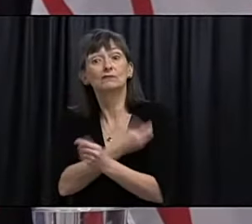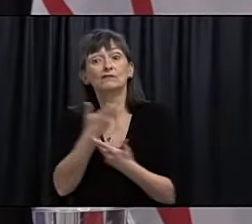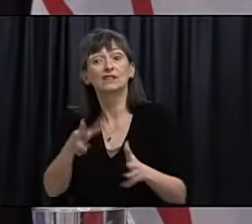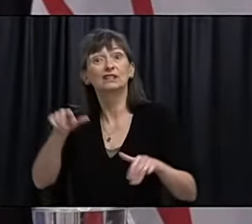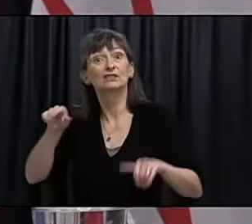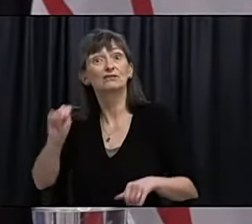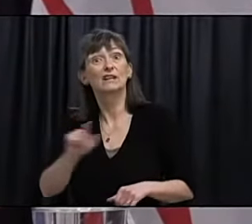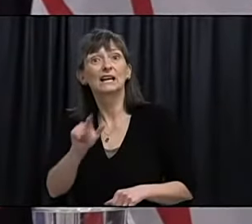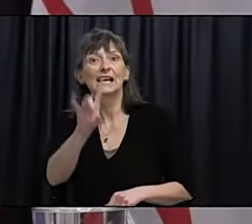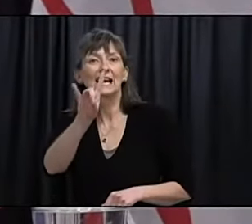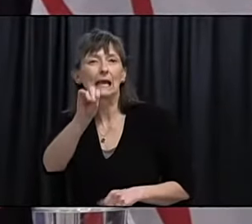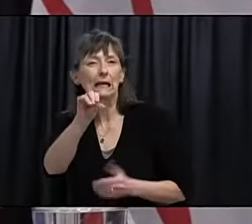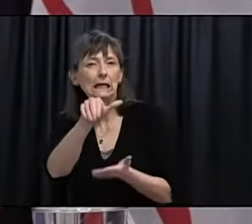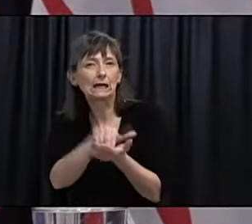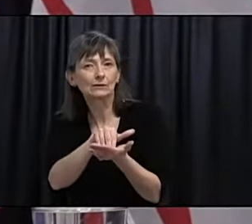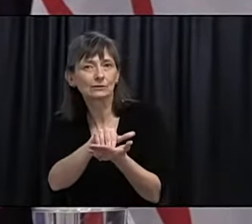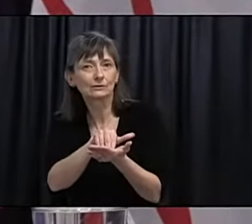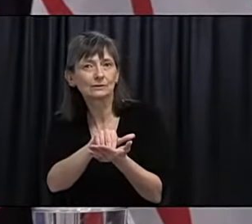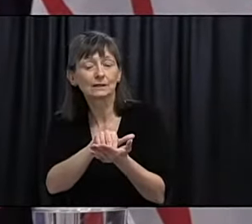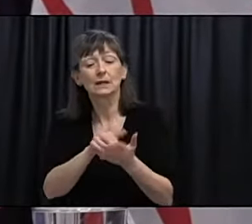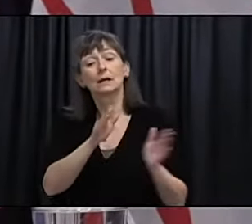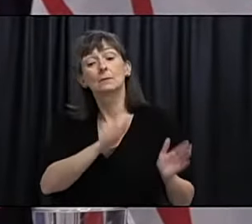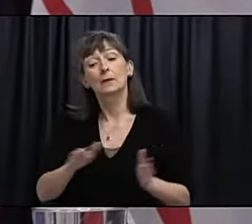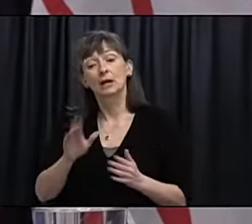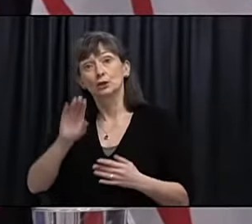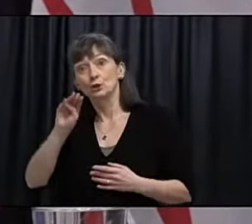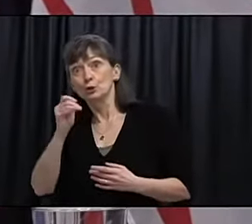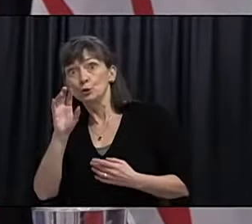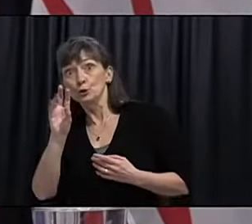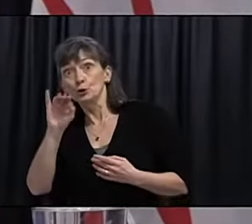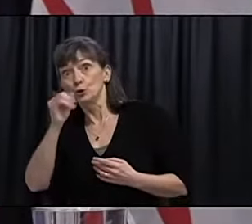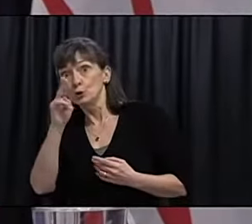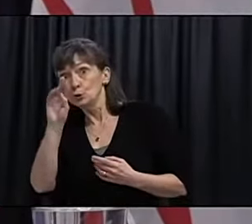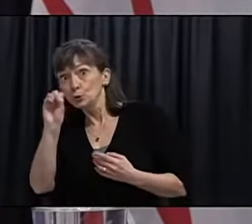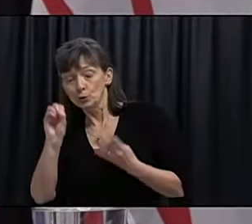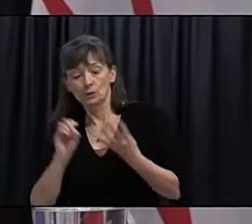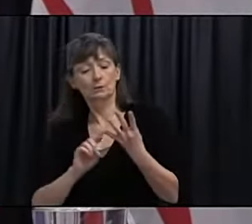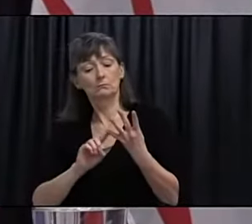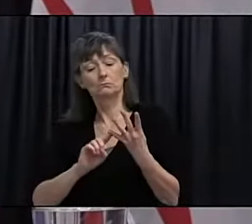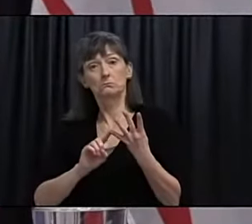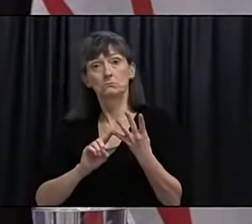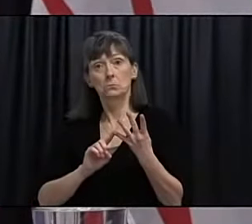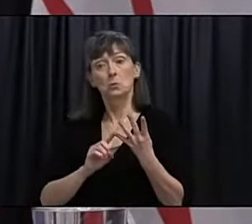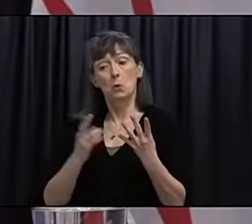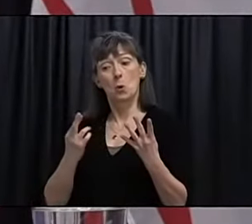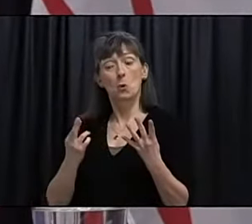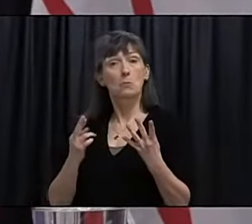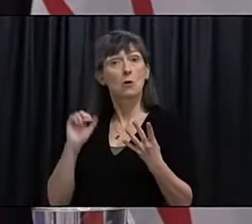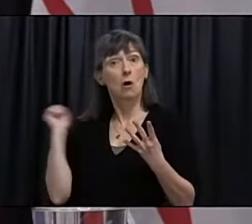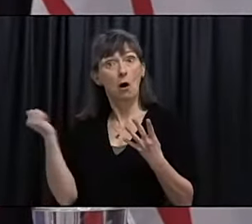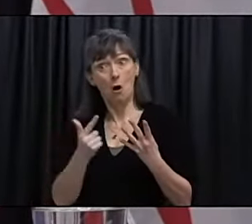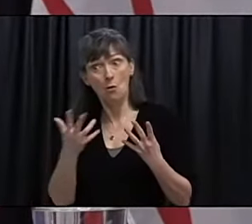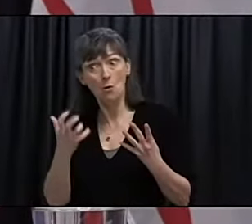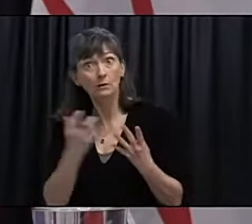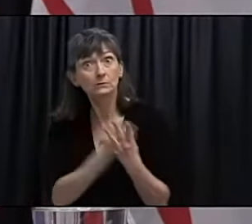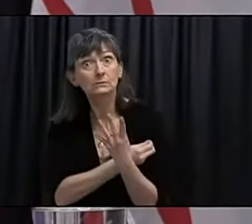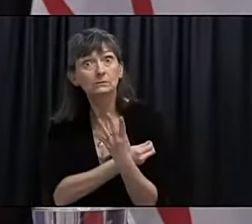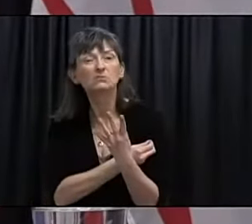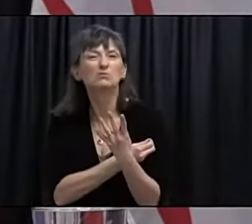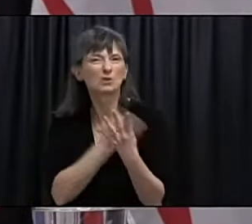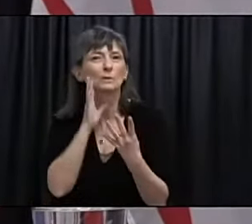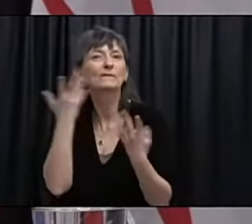and our plan is that by the end of June every Newfoundlander and Labradorian who wants to be vaccinated will be.